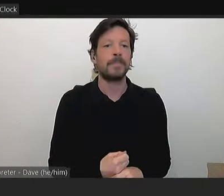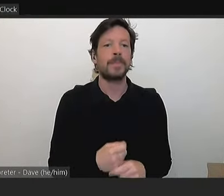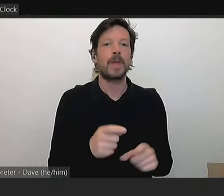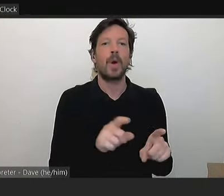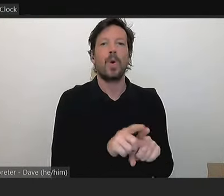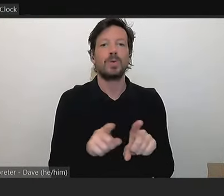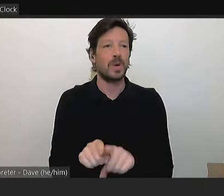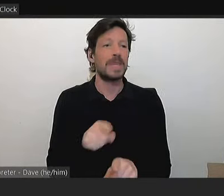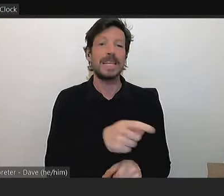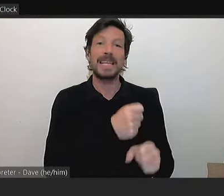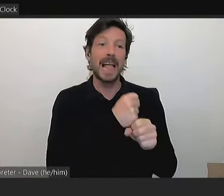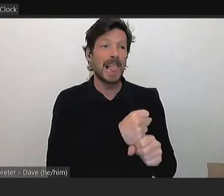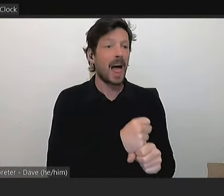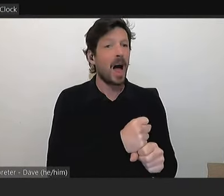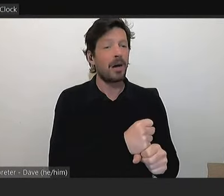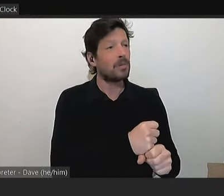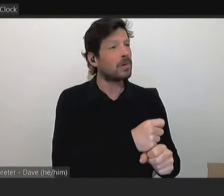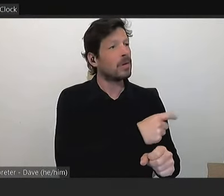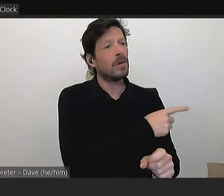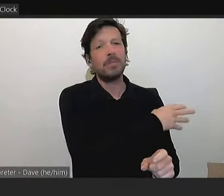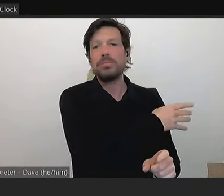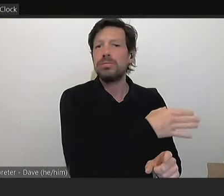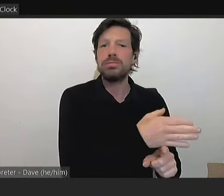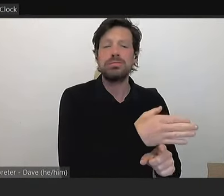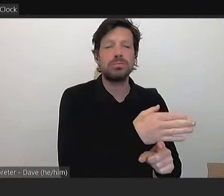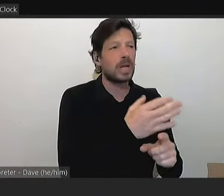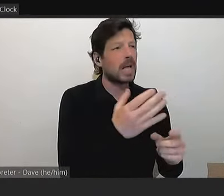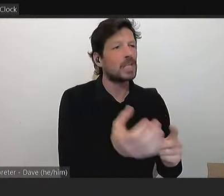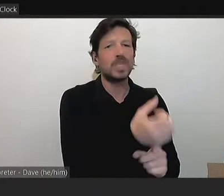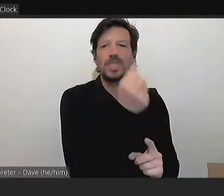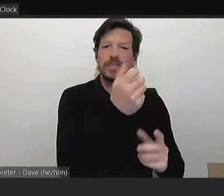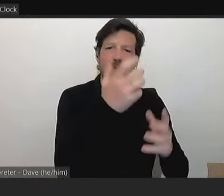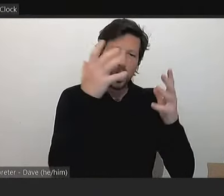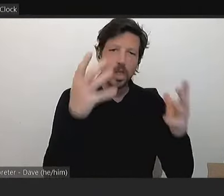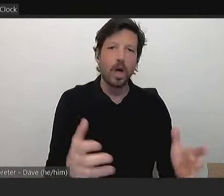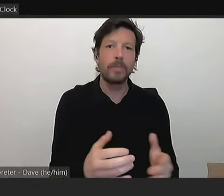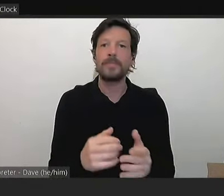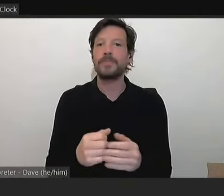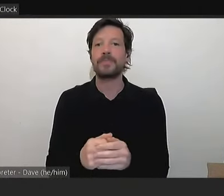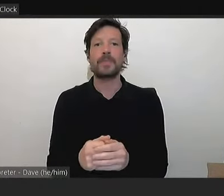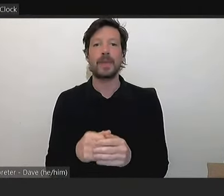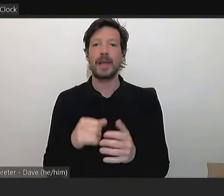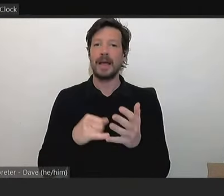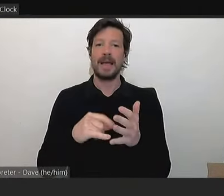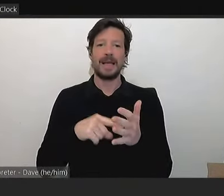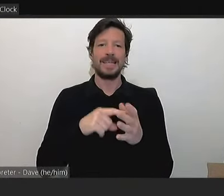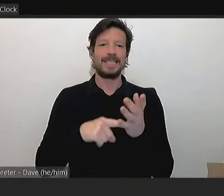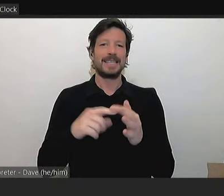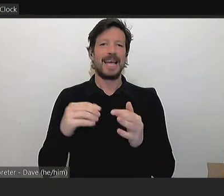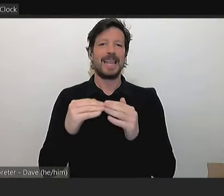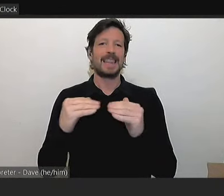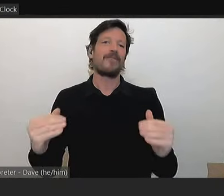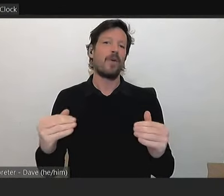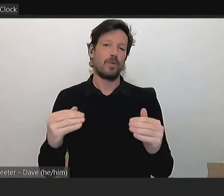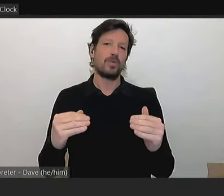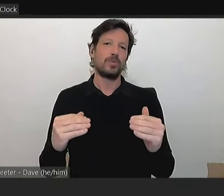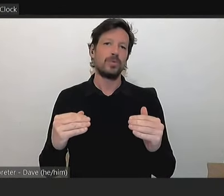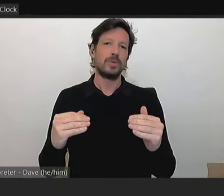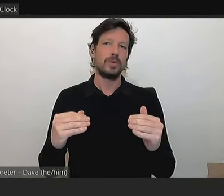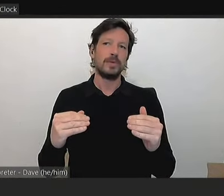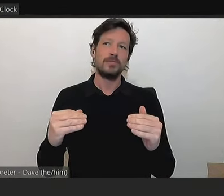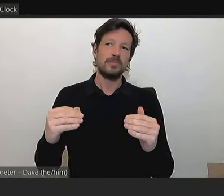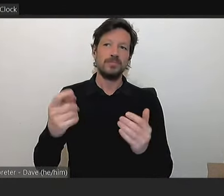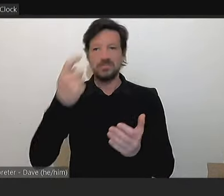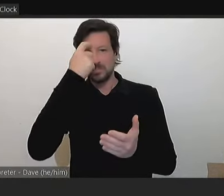that's come a long way. This is a club that's achieved state-level status and state-level significance. And there are